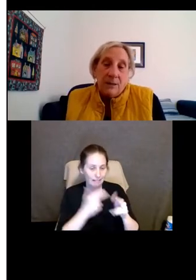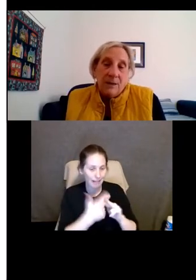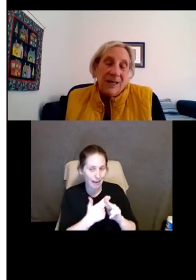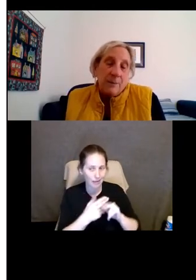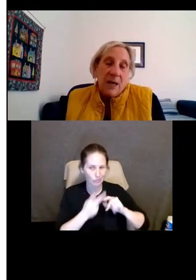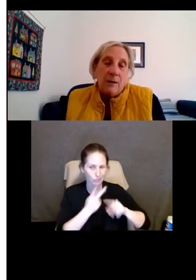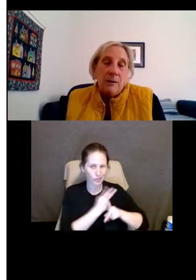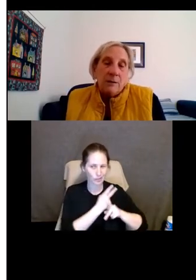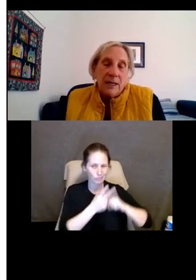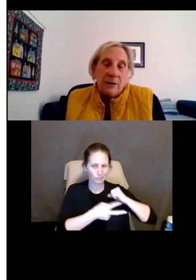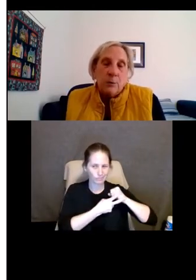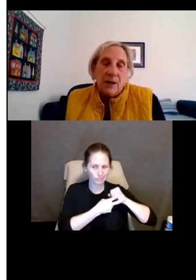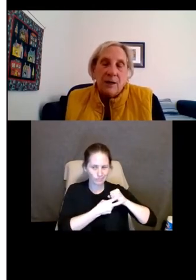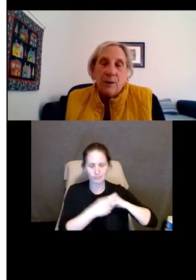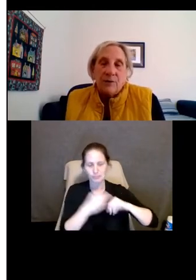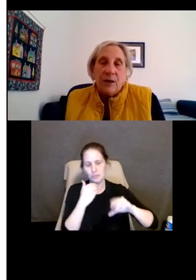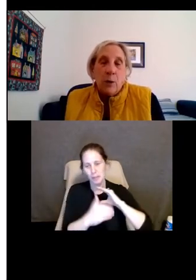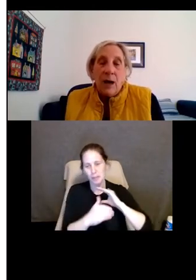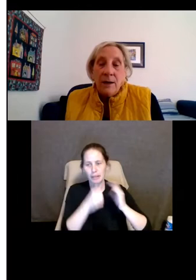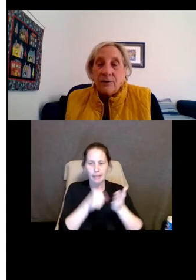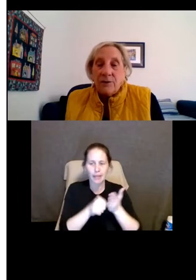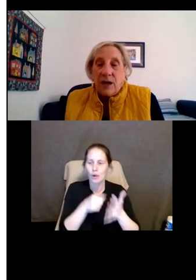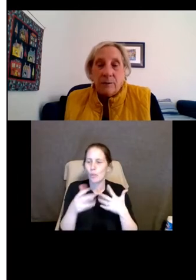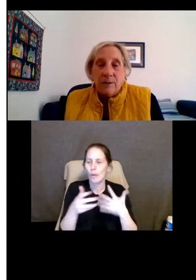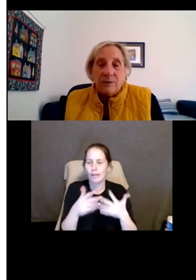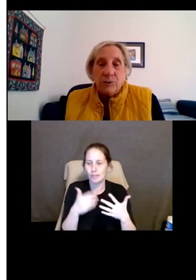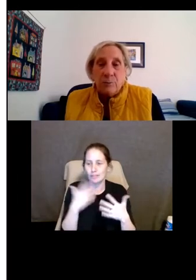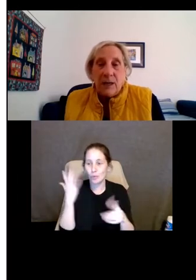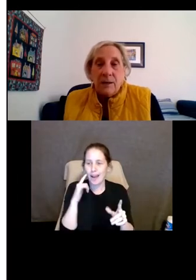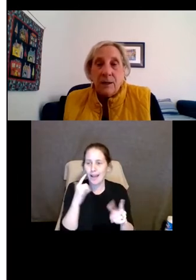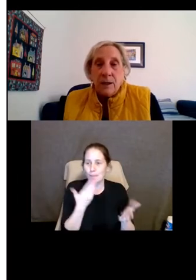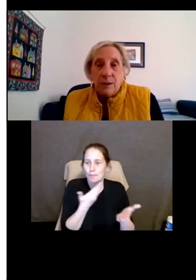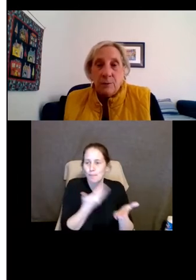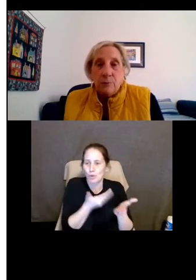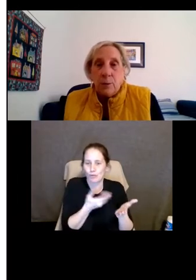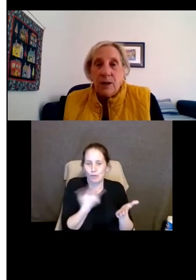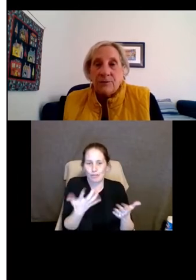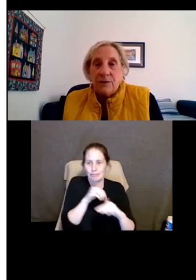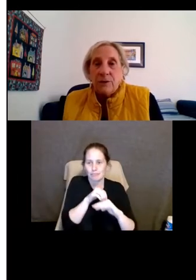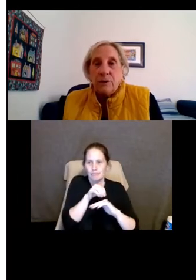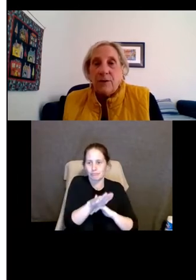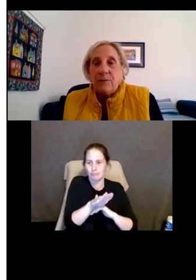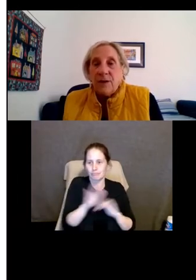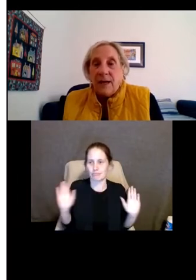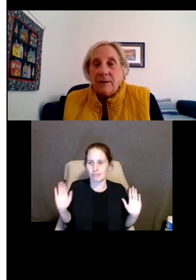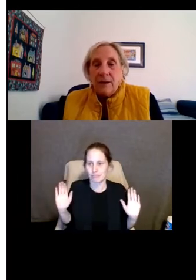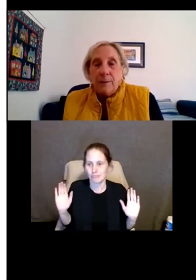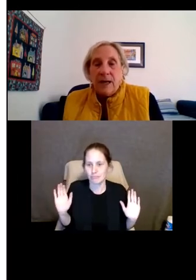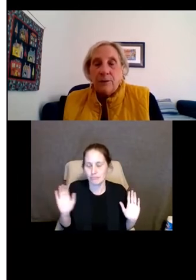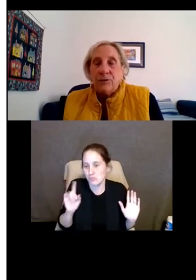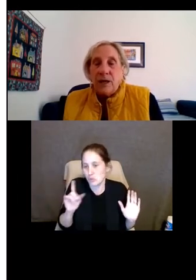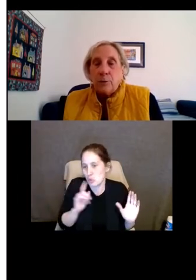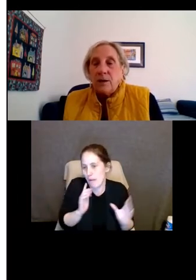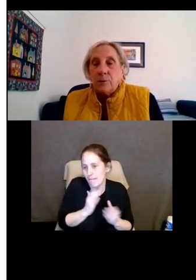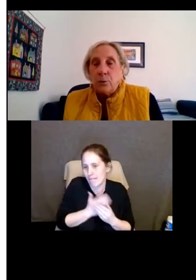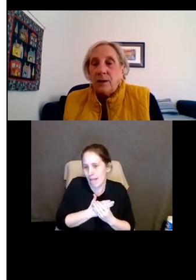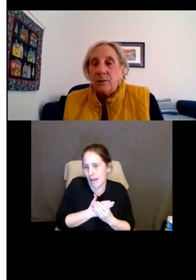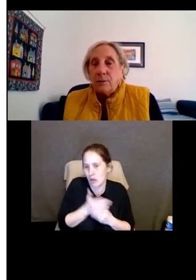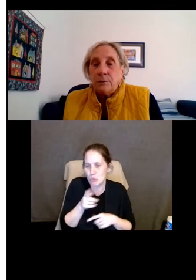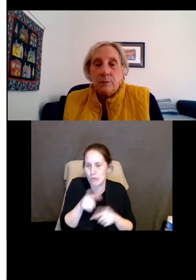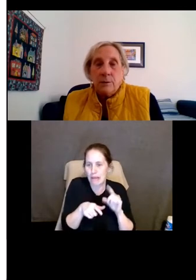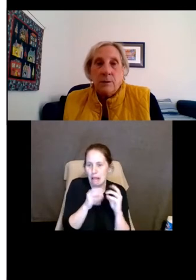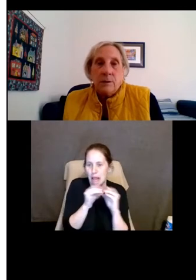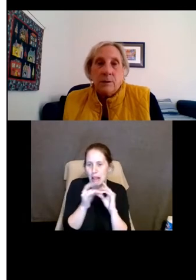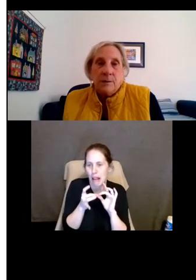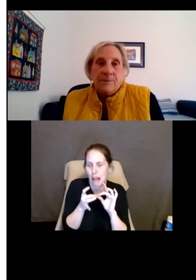keep a copy, email, letter, whatever it is. Why? Because it documents that you made a written request and then you have a fight about who said what to